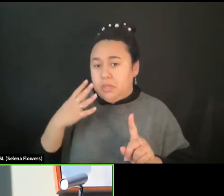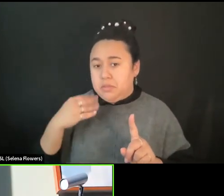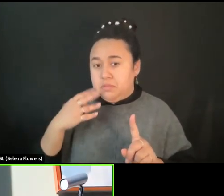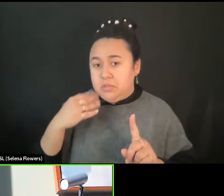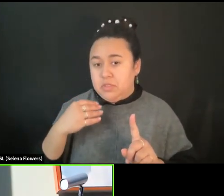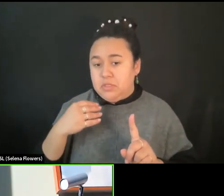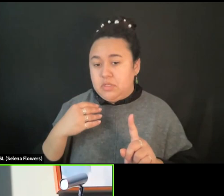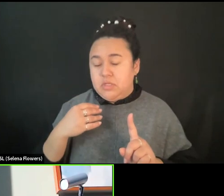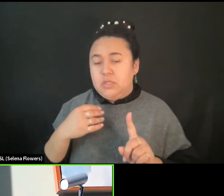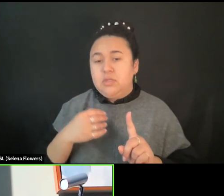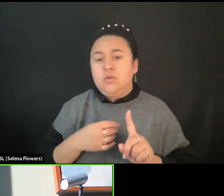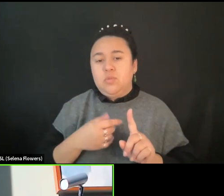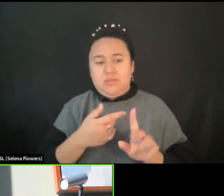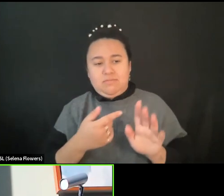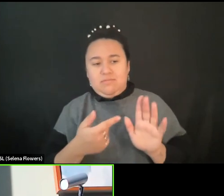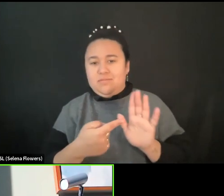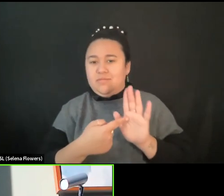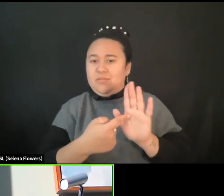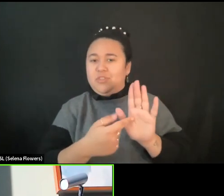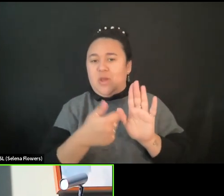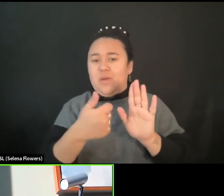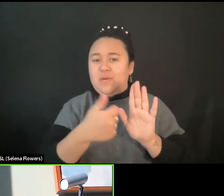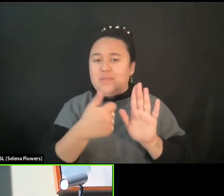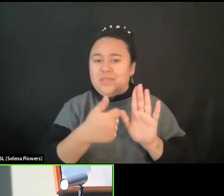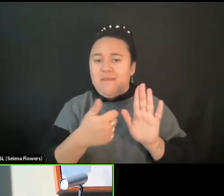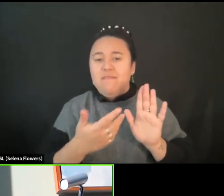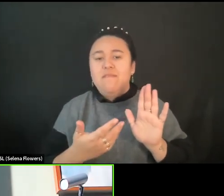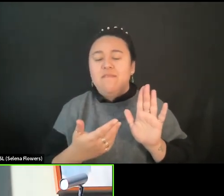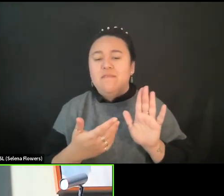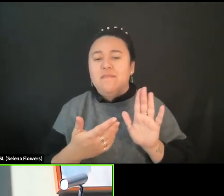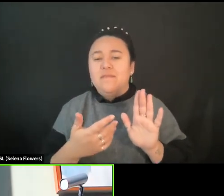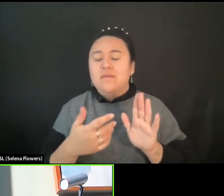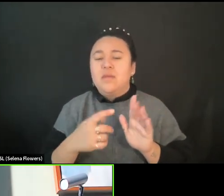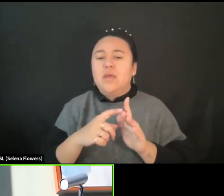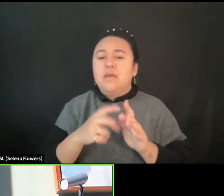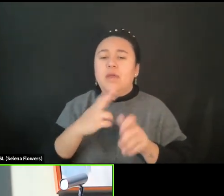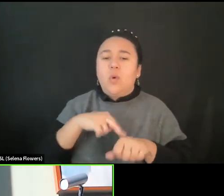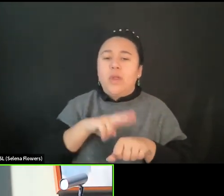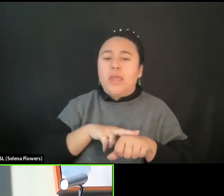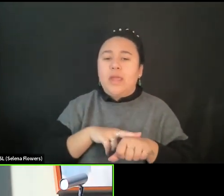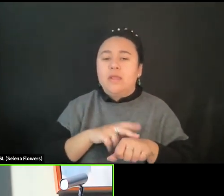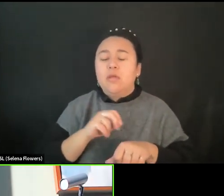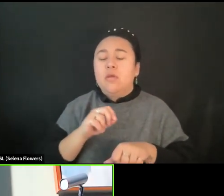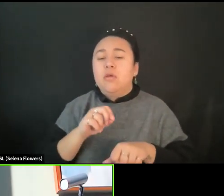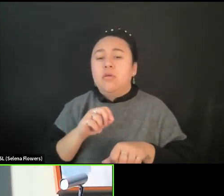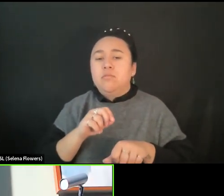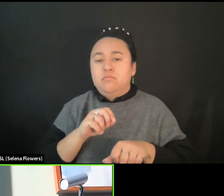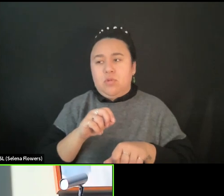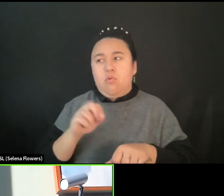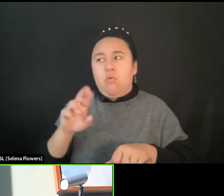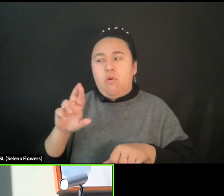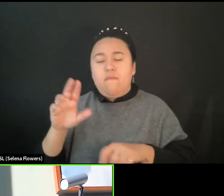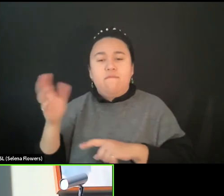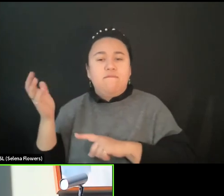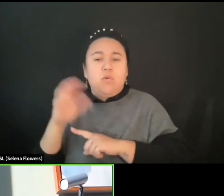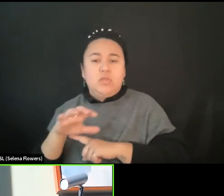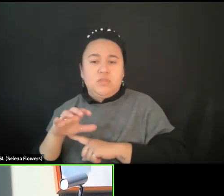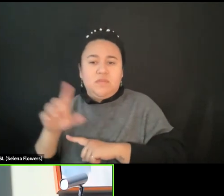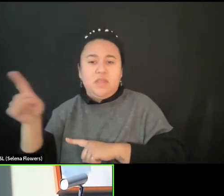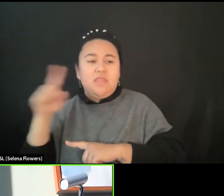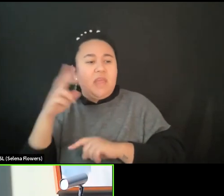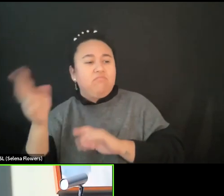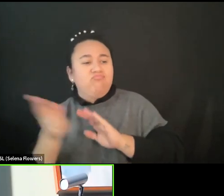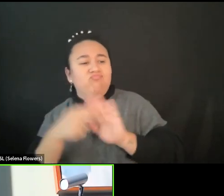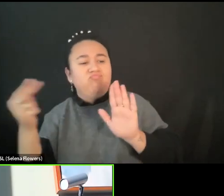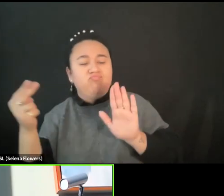define itself either organically or forcefully by some role players, most probably to the point